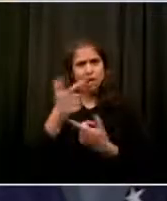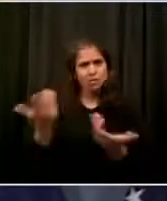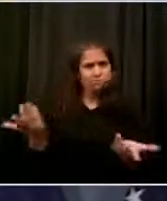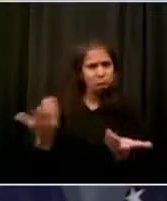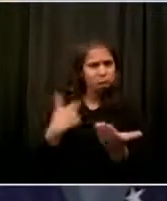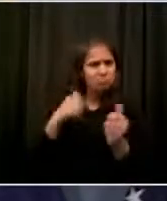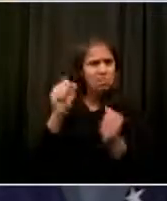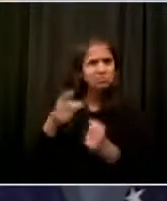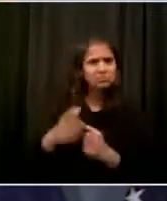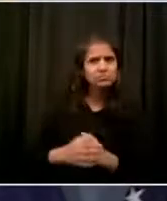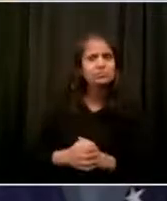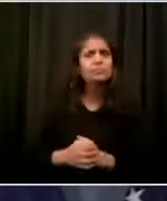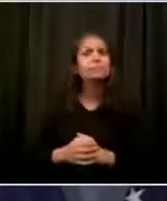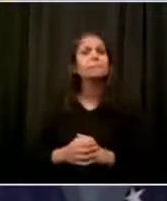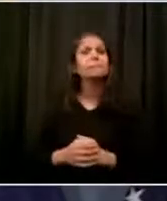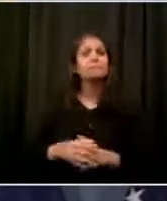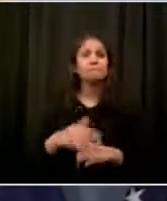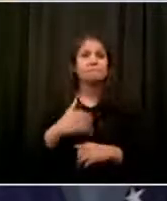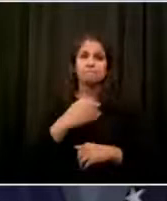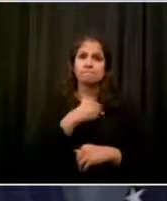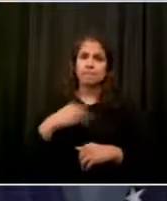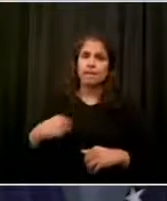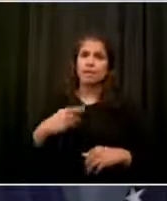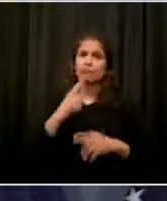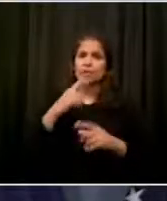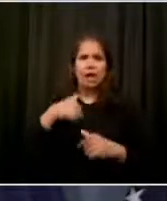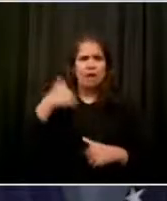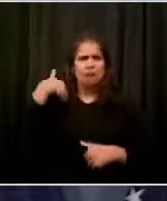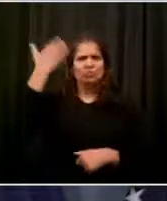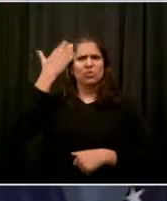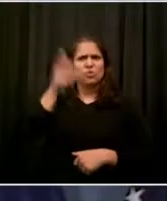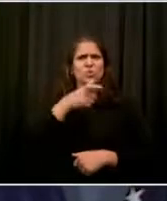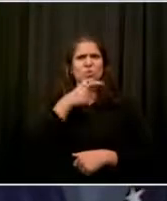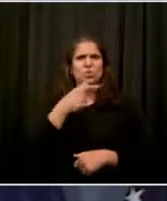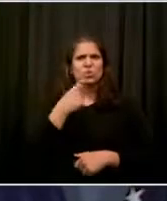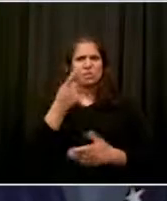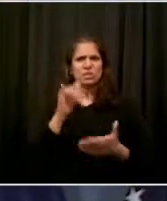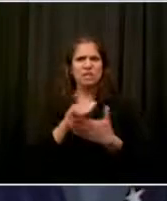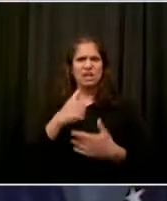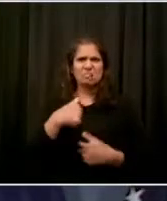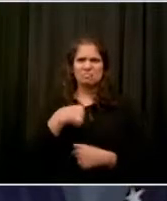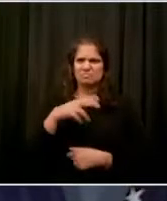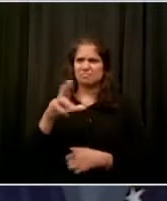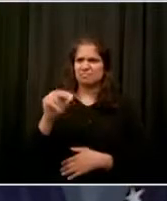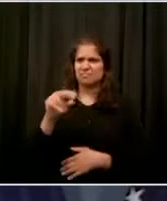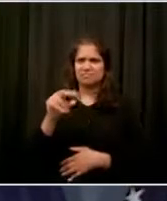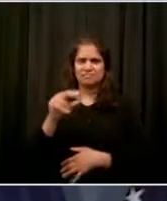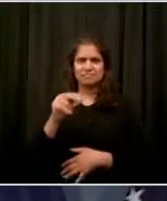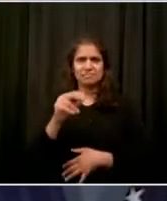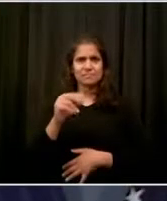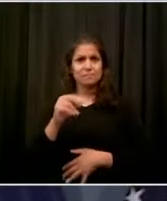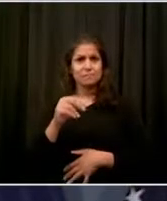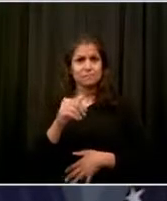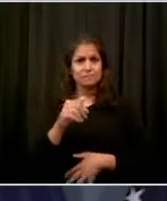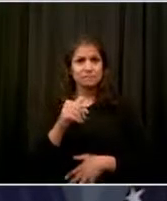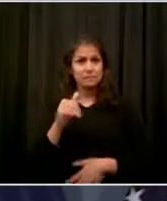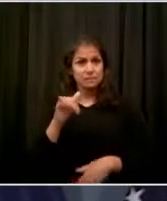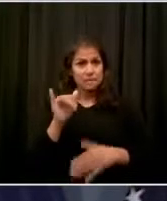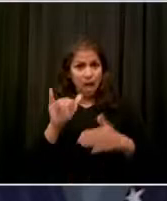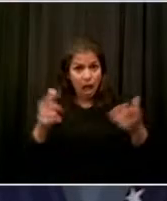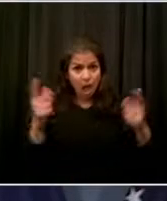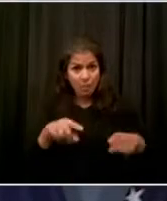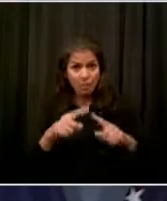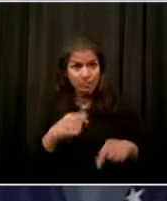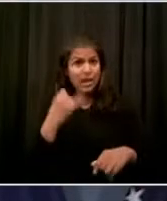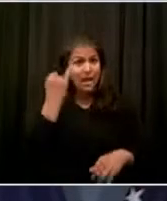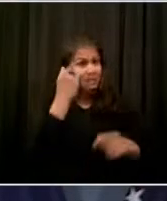but that is not the approach. If there's something that's being missed, we'll fix it immediately. I'll make sure you talk today to either Dr. Mitch Katz or Dr. Ted Long.